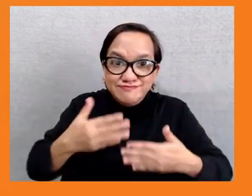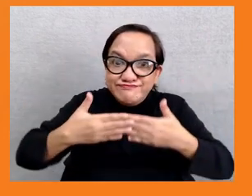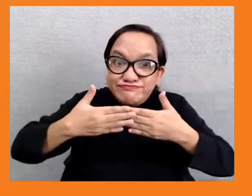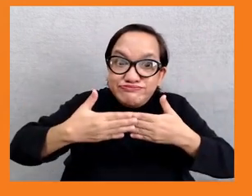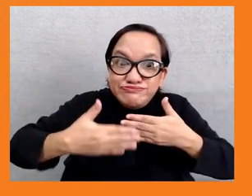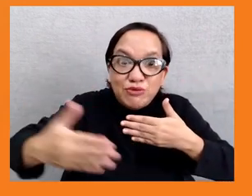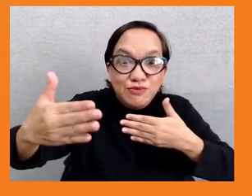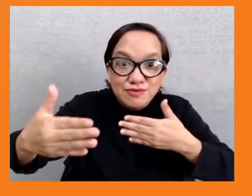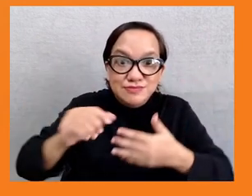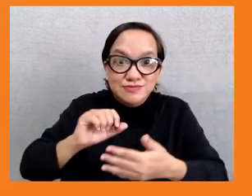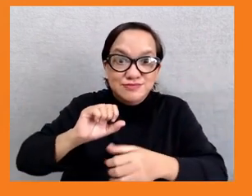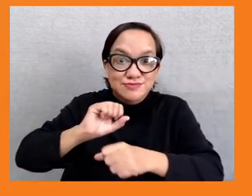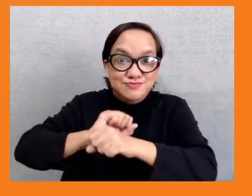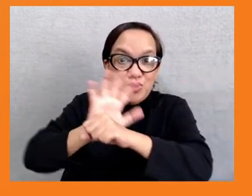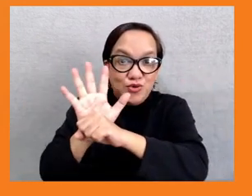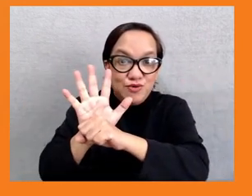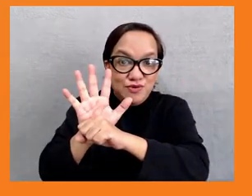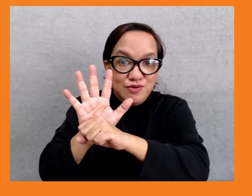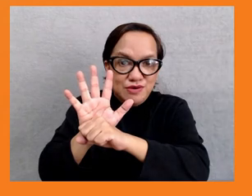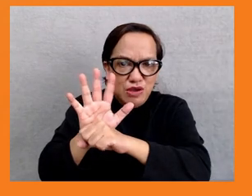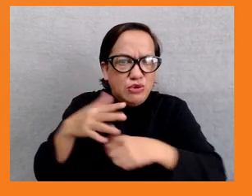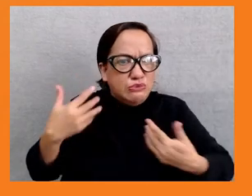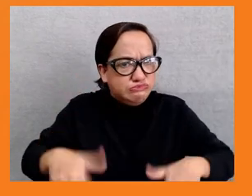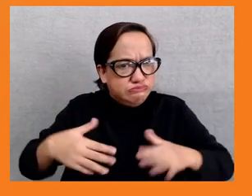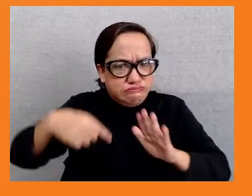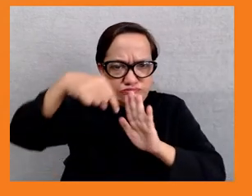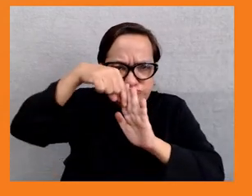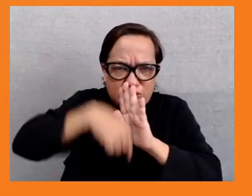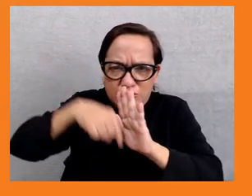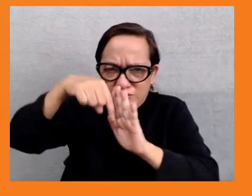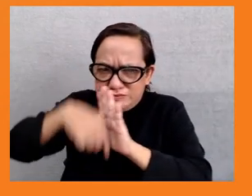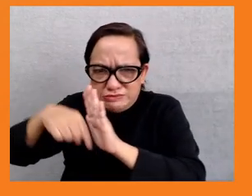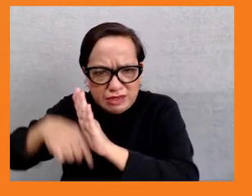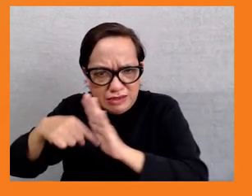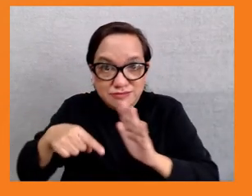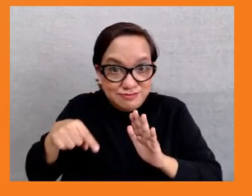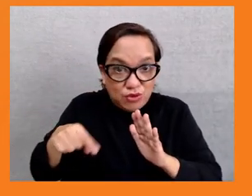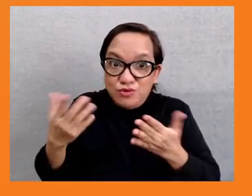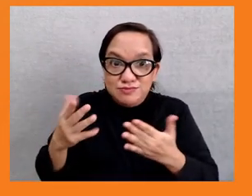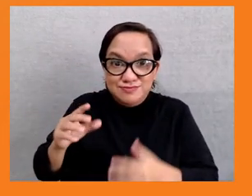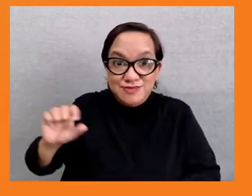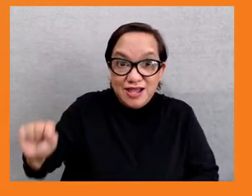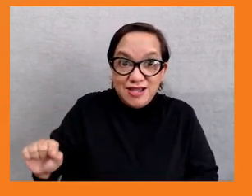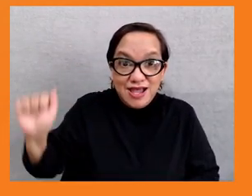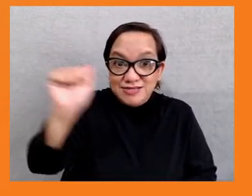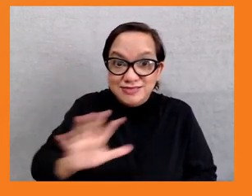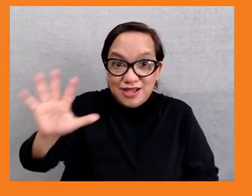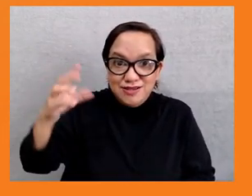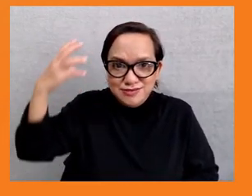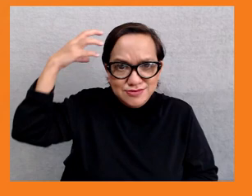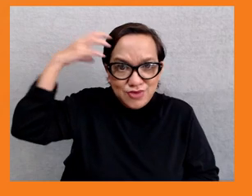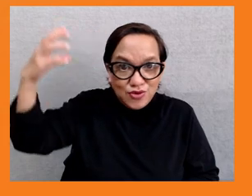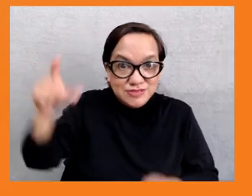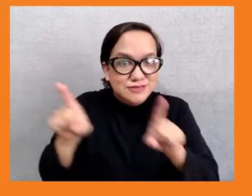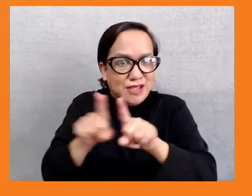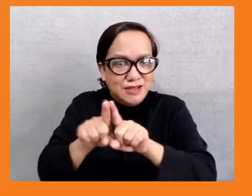measures which could be taken by Asian governments, the Asian Development Bank, and the international community at large to significantly reduce